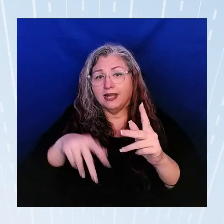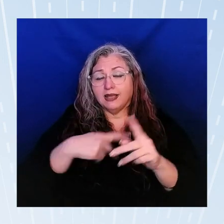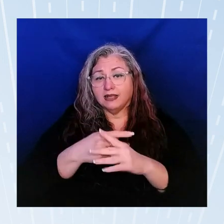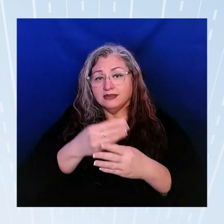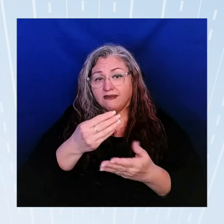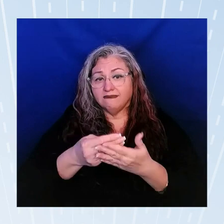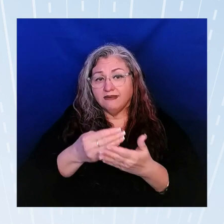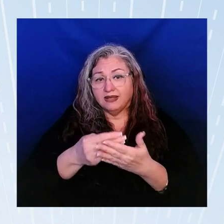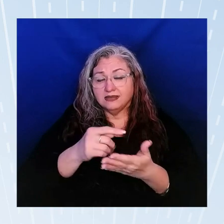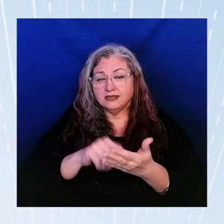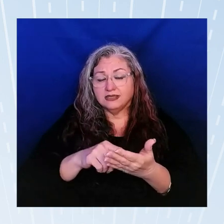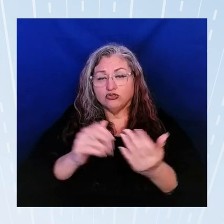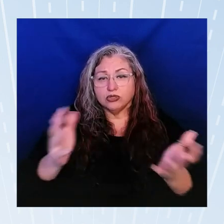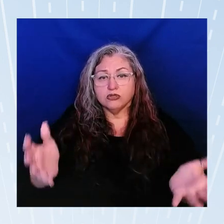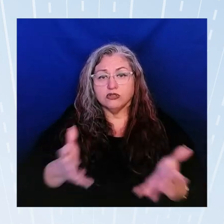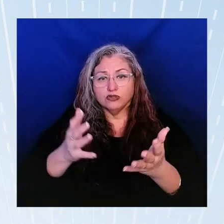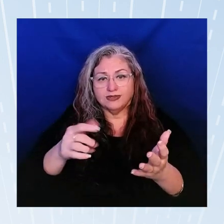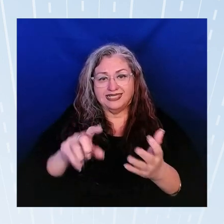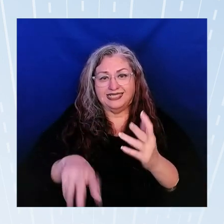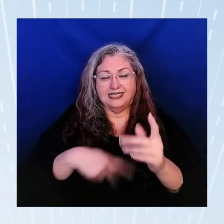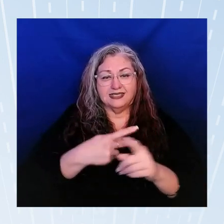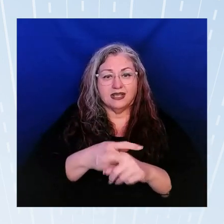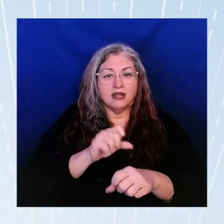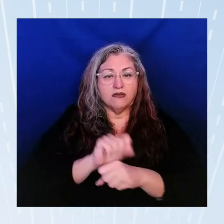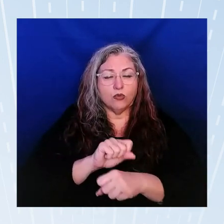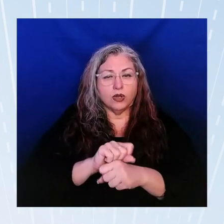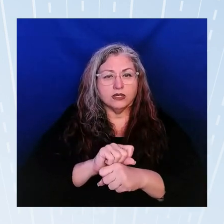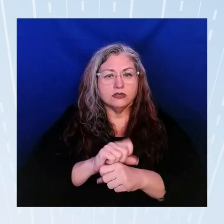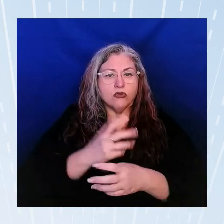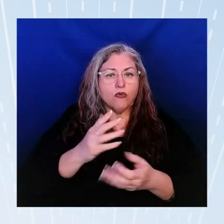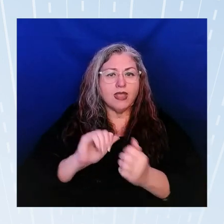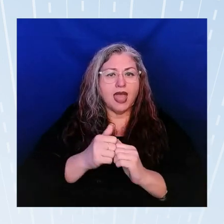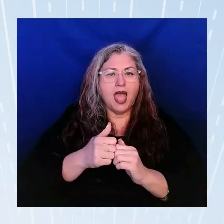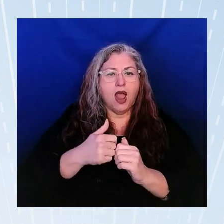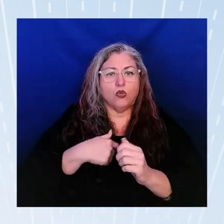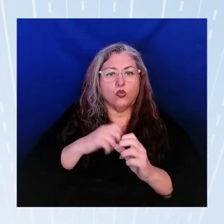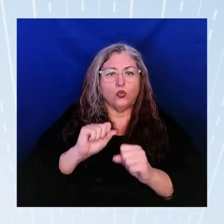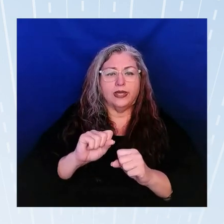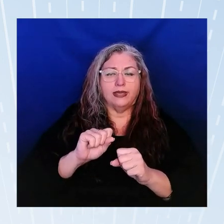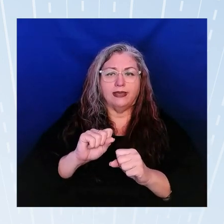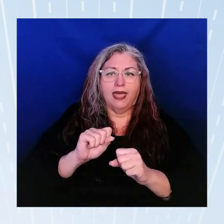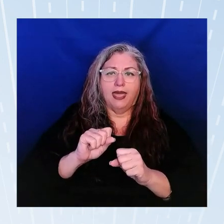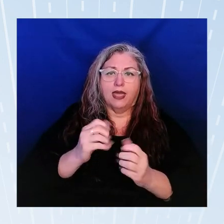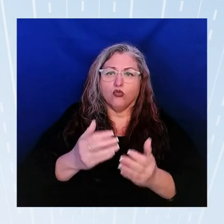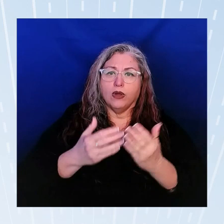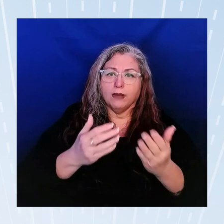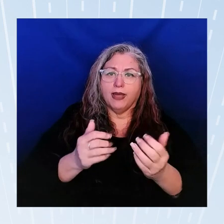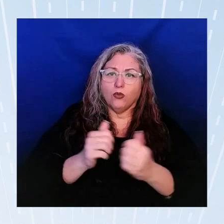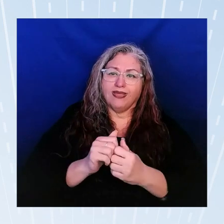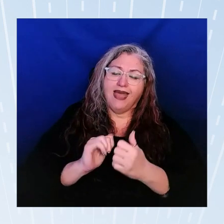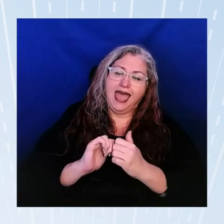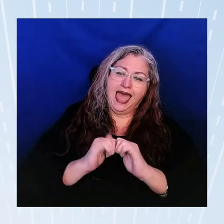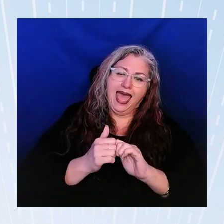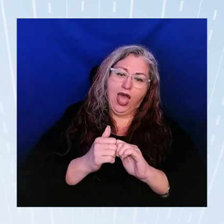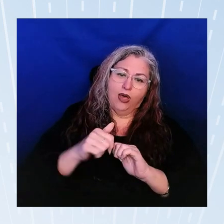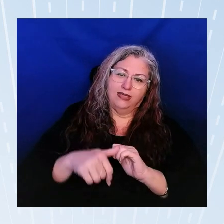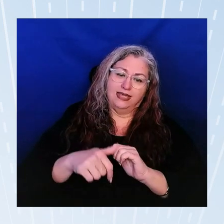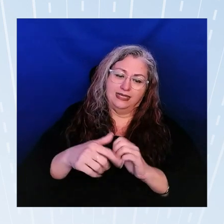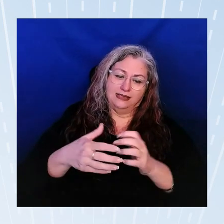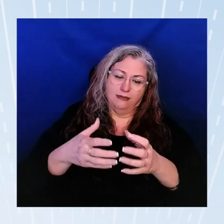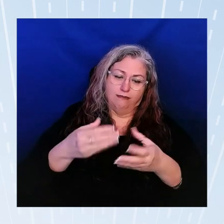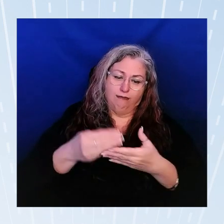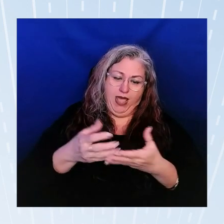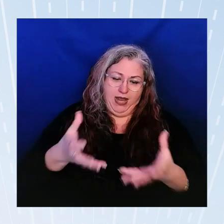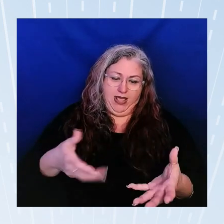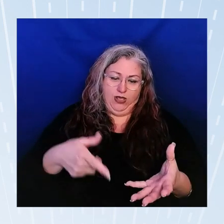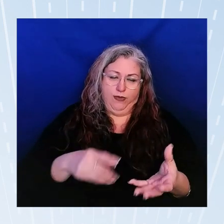encouraging this work and so how do we how do we make recommendations on how to make this pot of money more accessible is